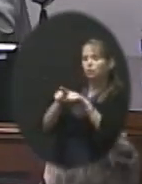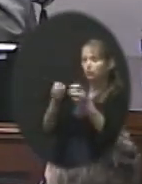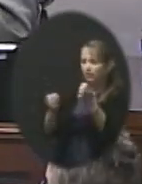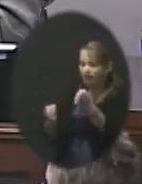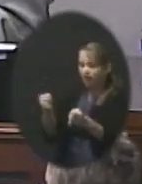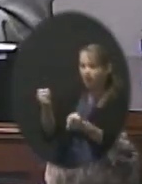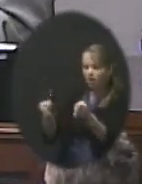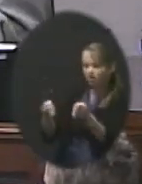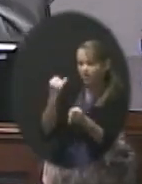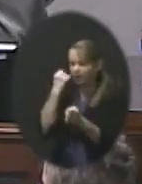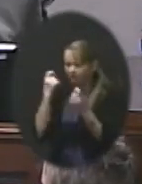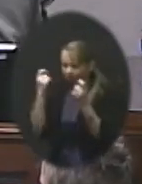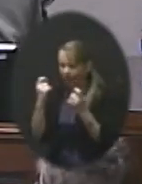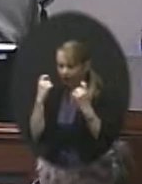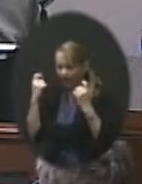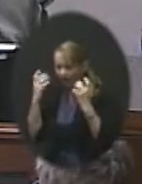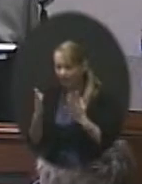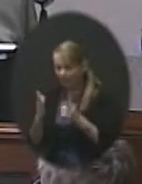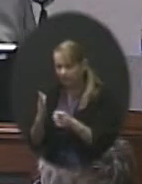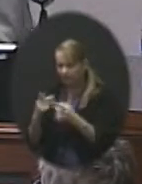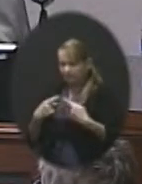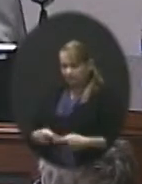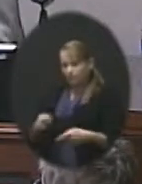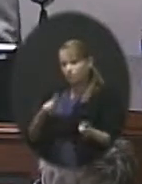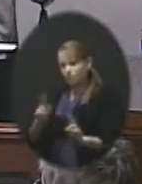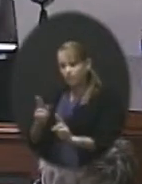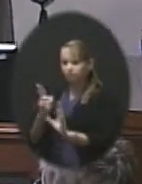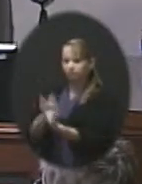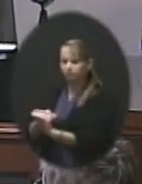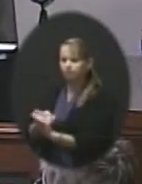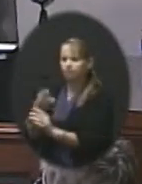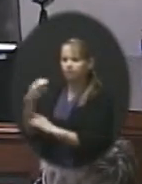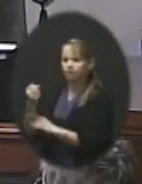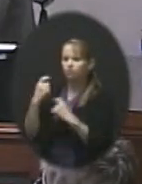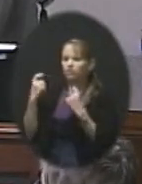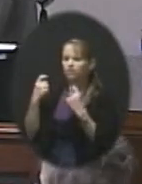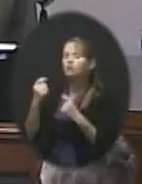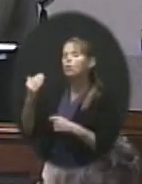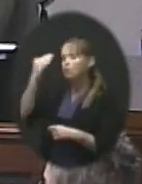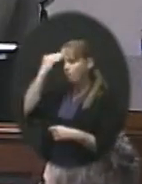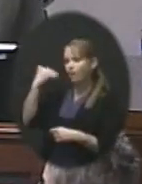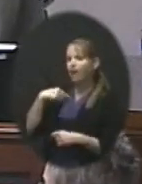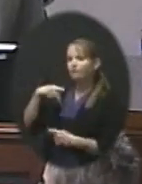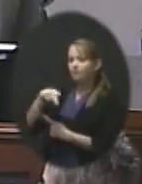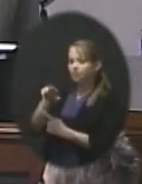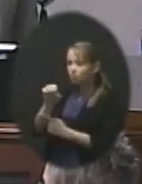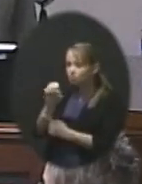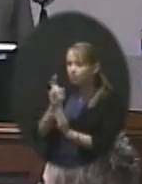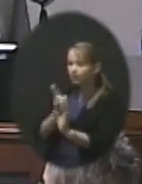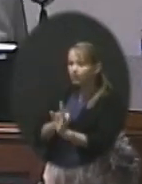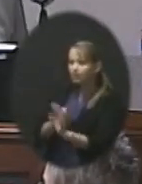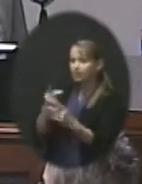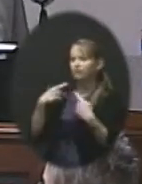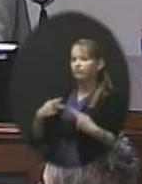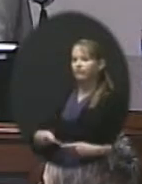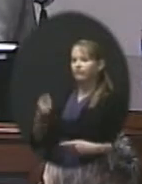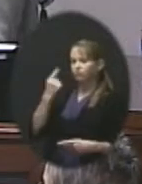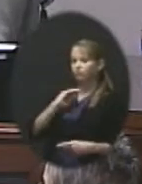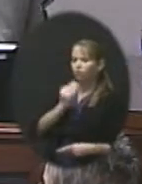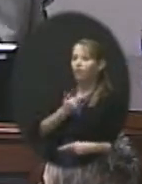athletes to participate in high school activities and athletics. As you all know, we do the pre-participation physicals for our athletes.